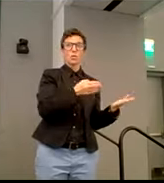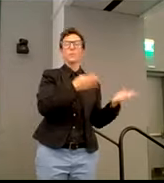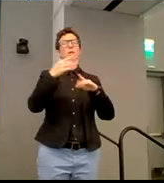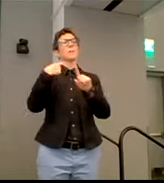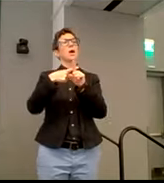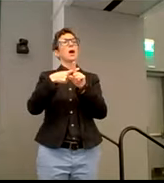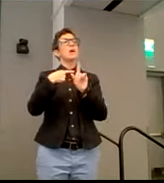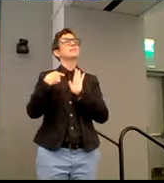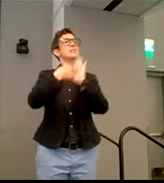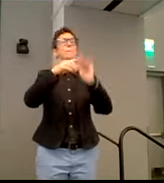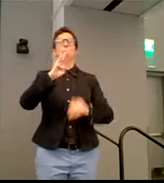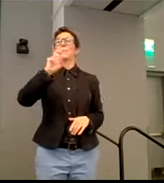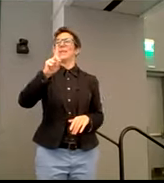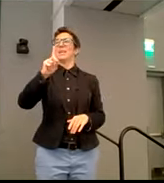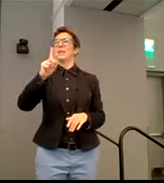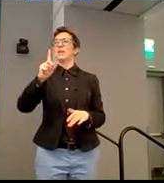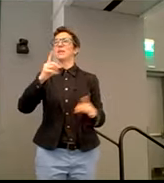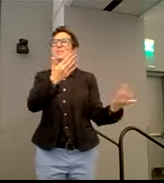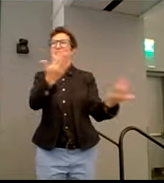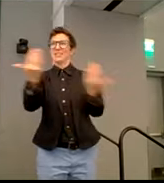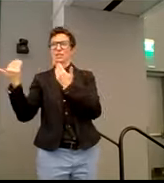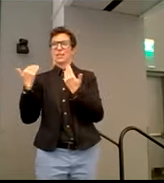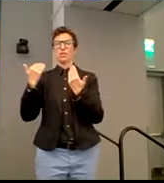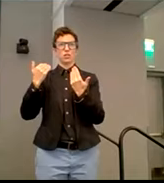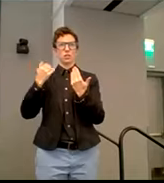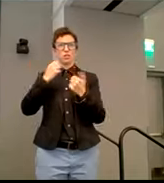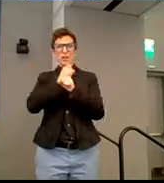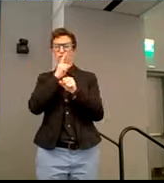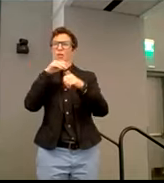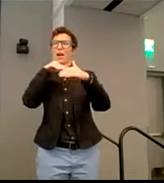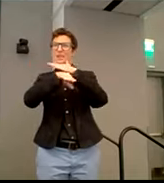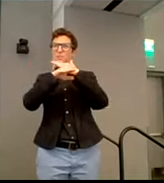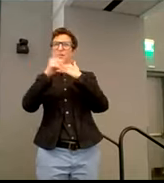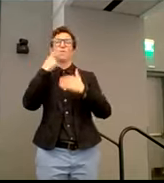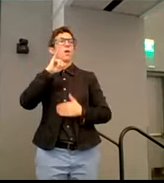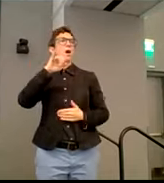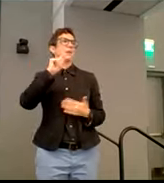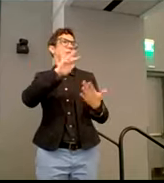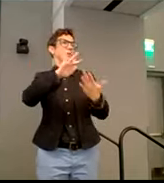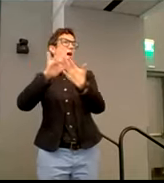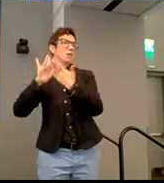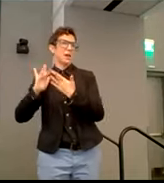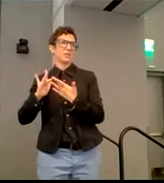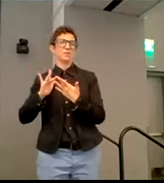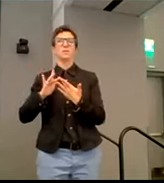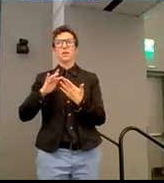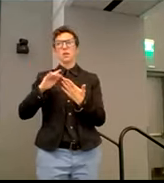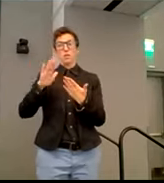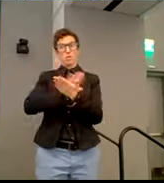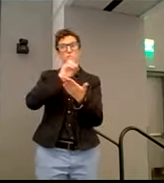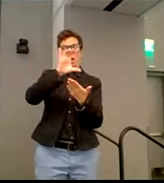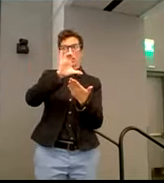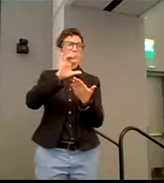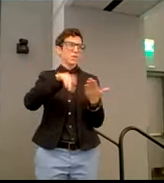sample bid solicitation questions to ensure accessibility in I.T. Um, you should be seeing those up on